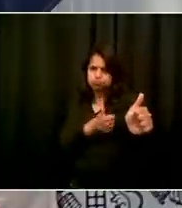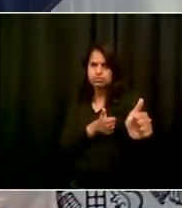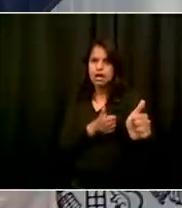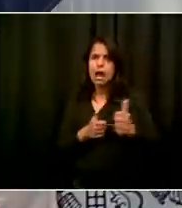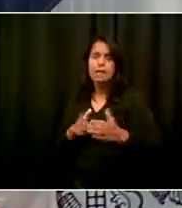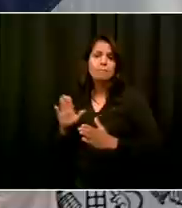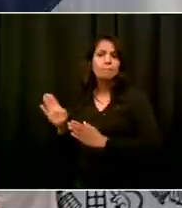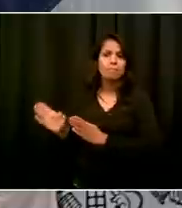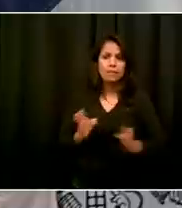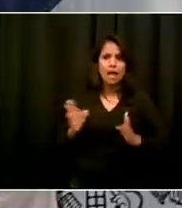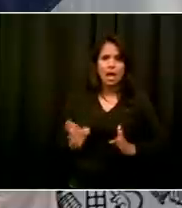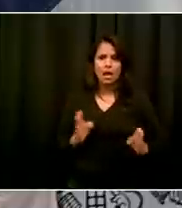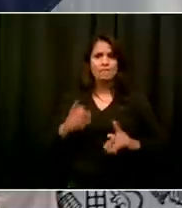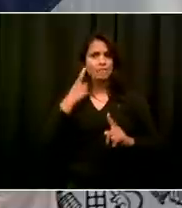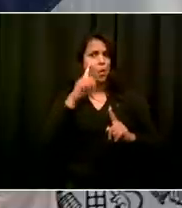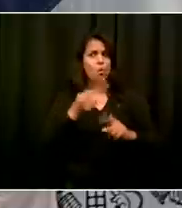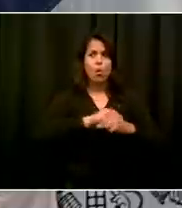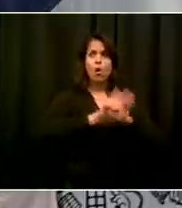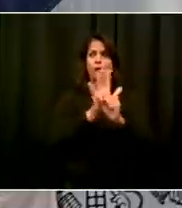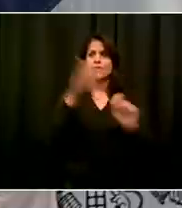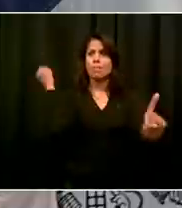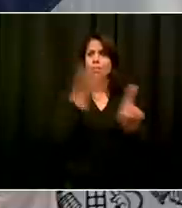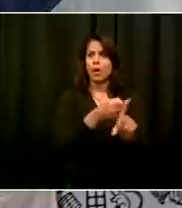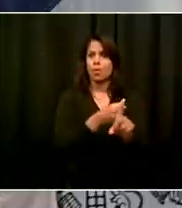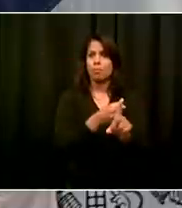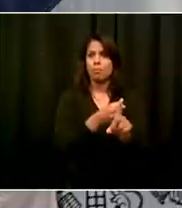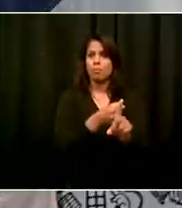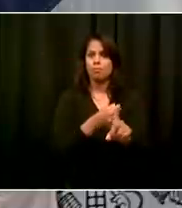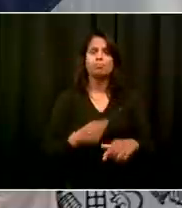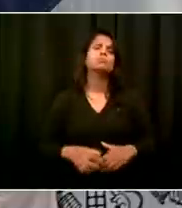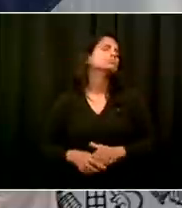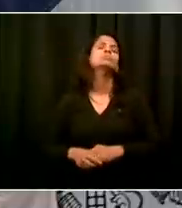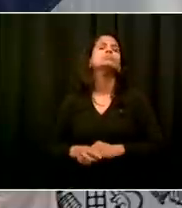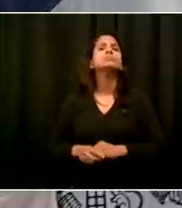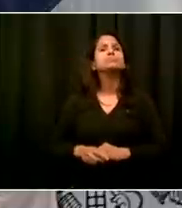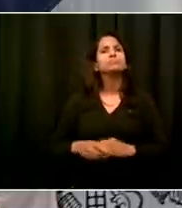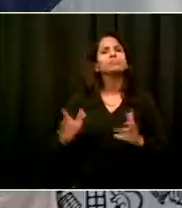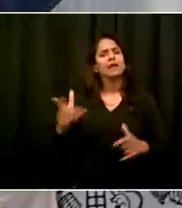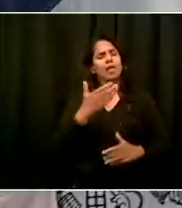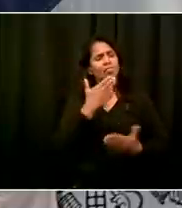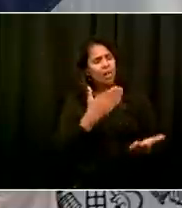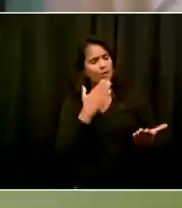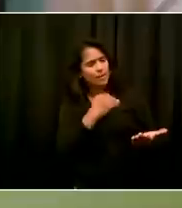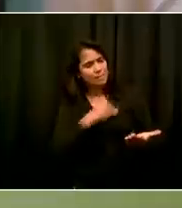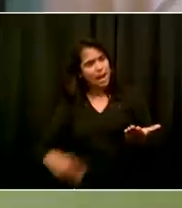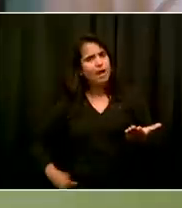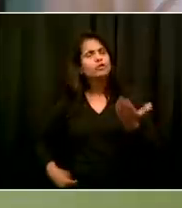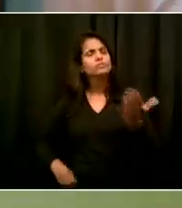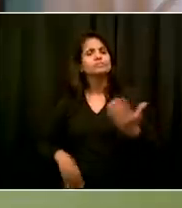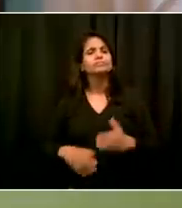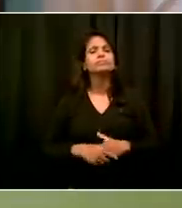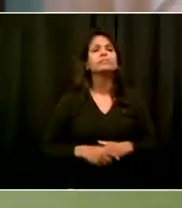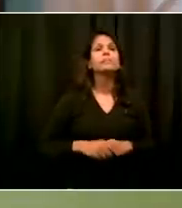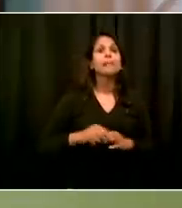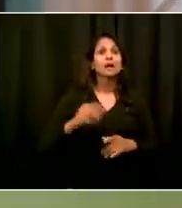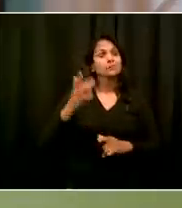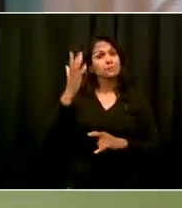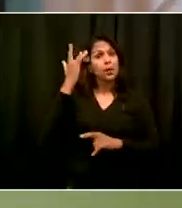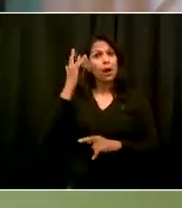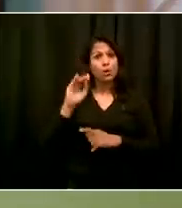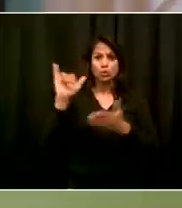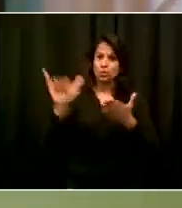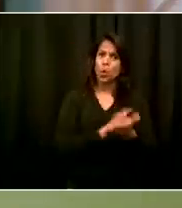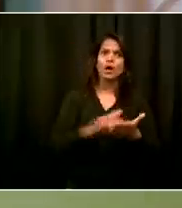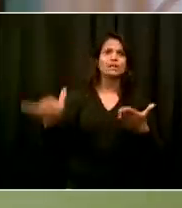Great. Yeah, thank you very much for the question. I think what's really been critical in New York is, first of all,